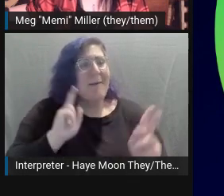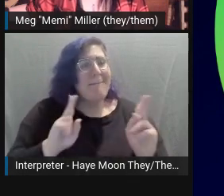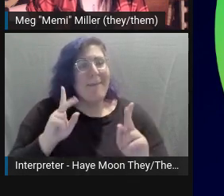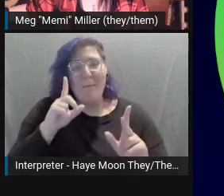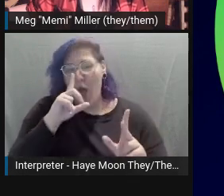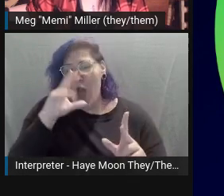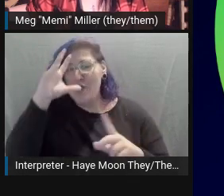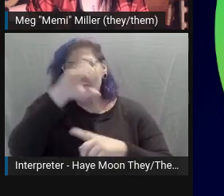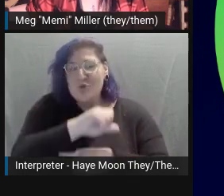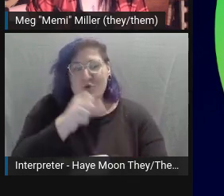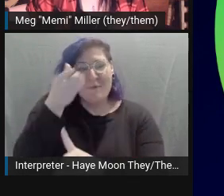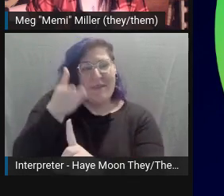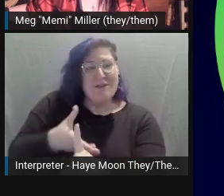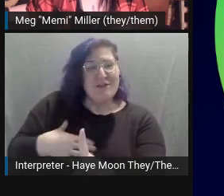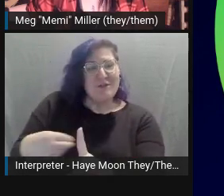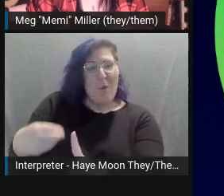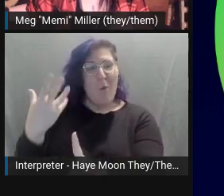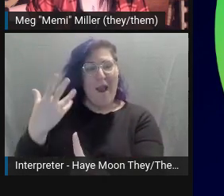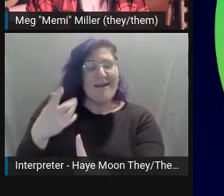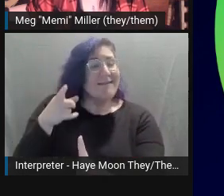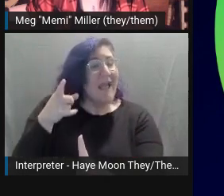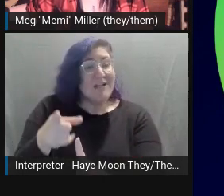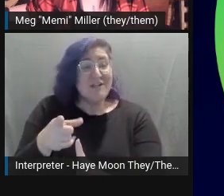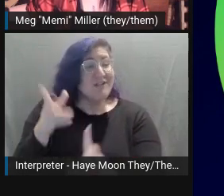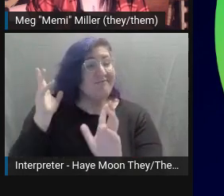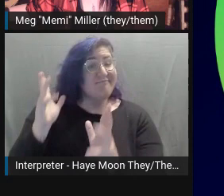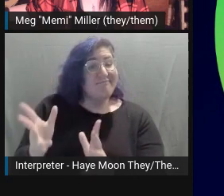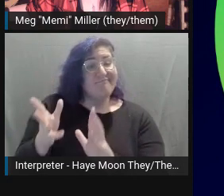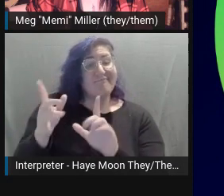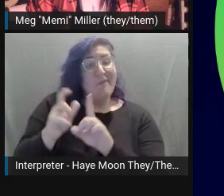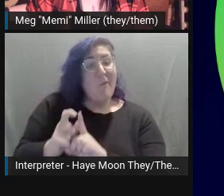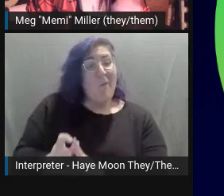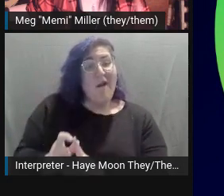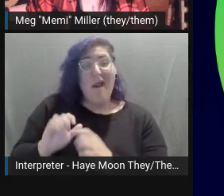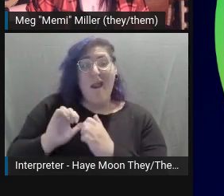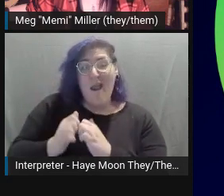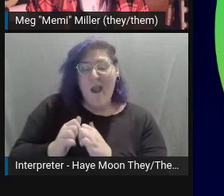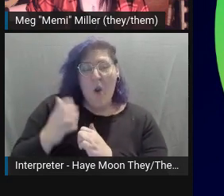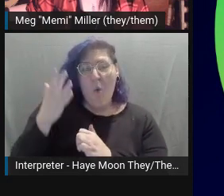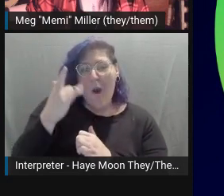as a way to help combat racism, sexism, and other forms of social oppression.